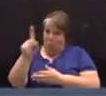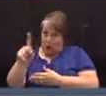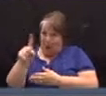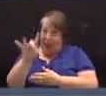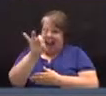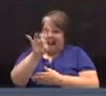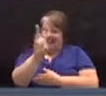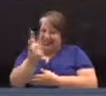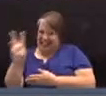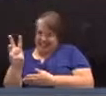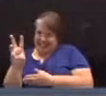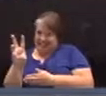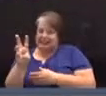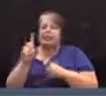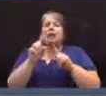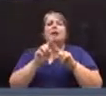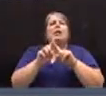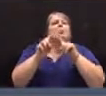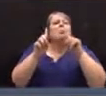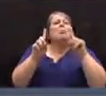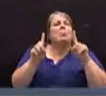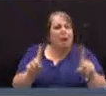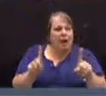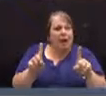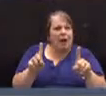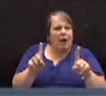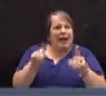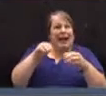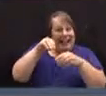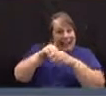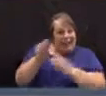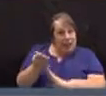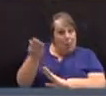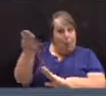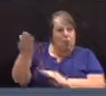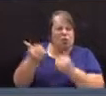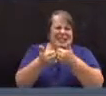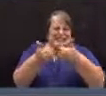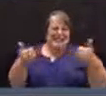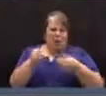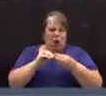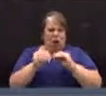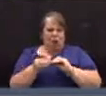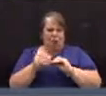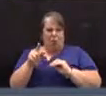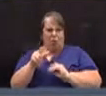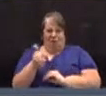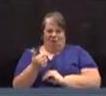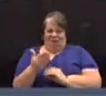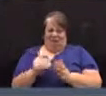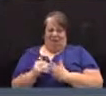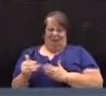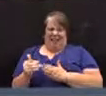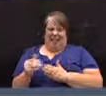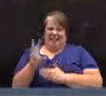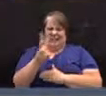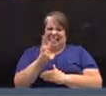,866. However, in the motion, there is a separate number, which is $15